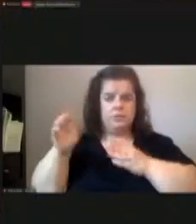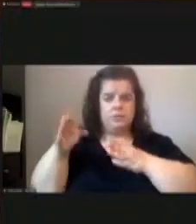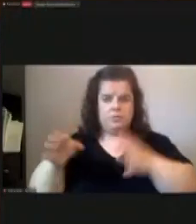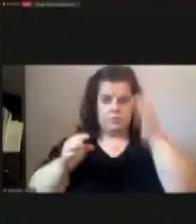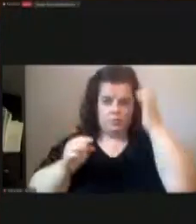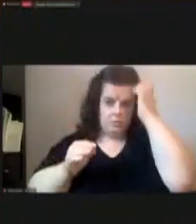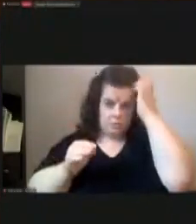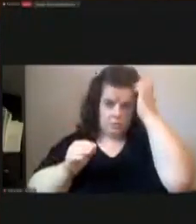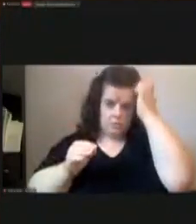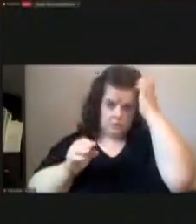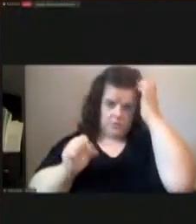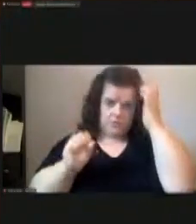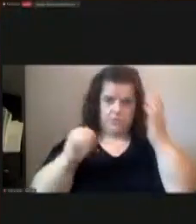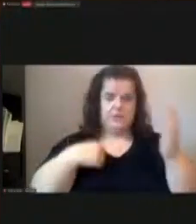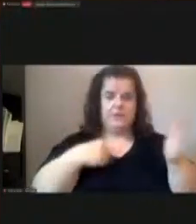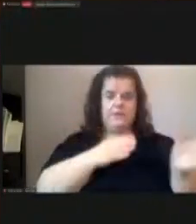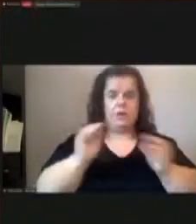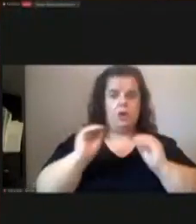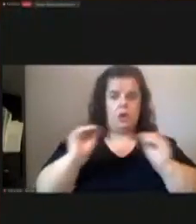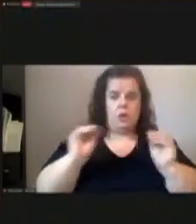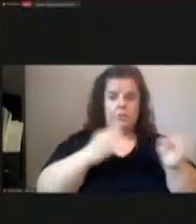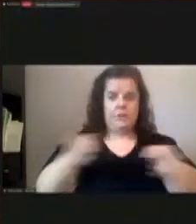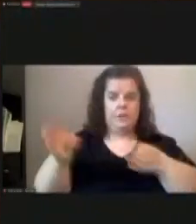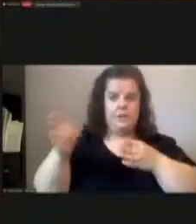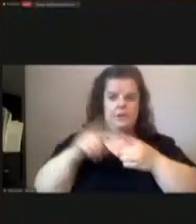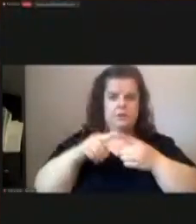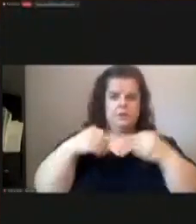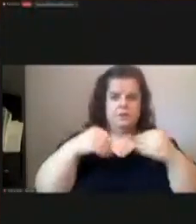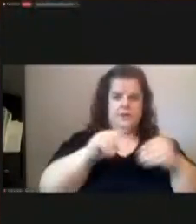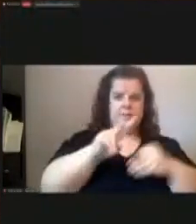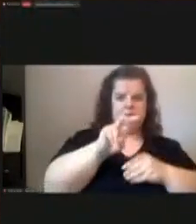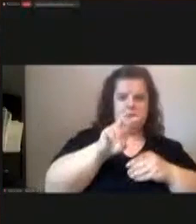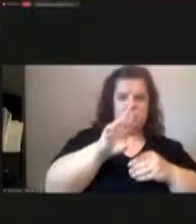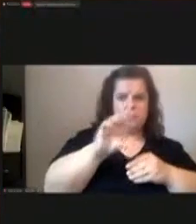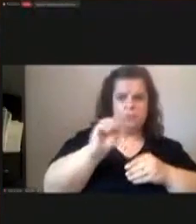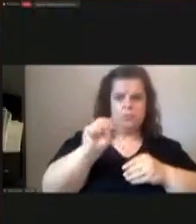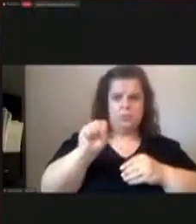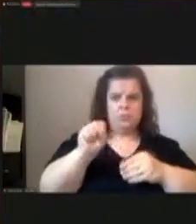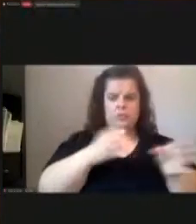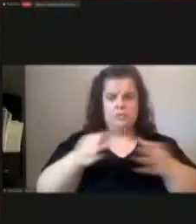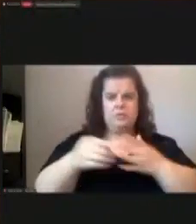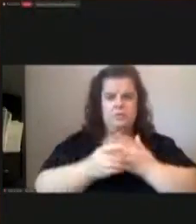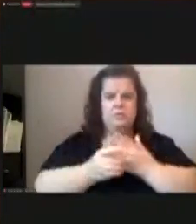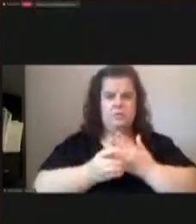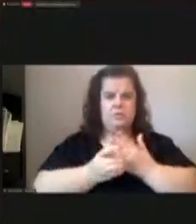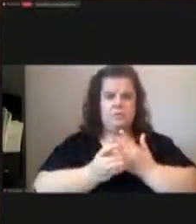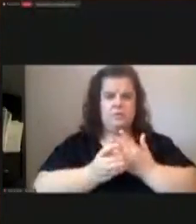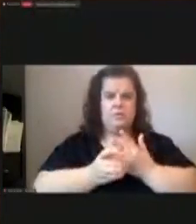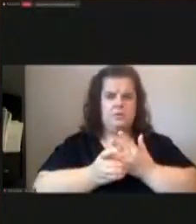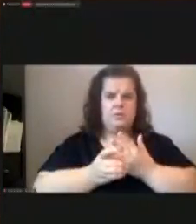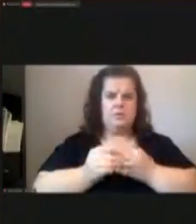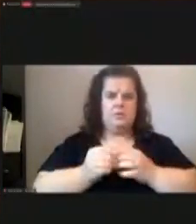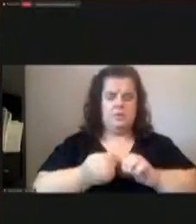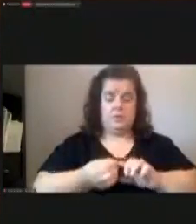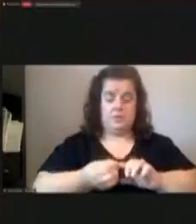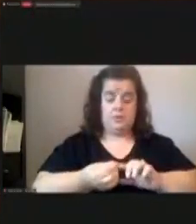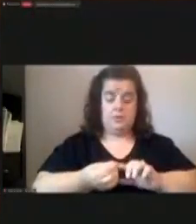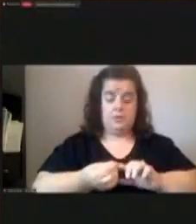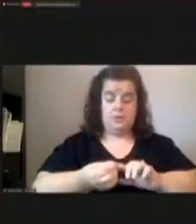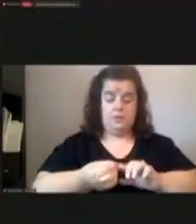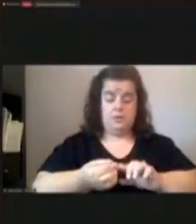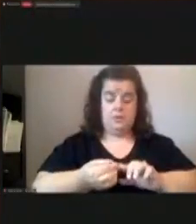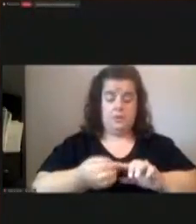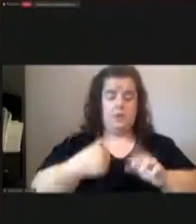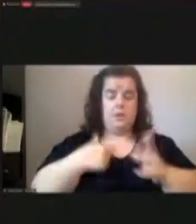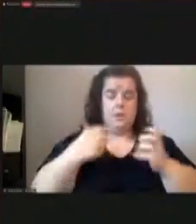is no plan to sell 200 cross street um and so i just wanted that to correct the record